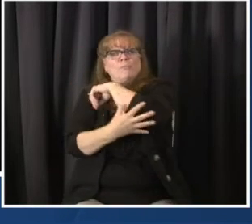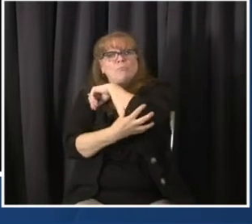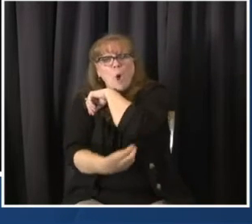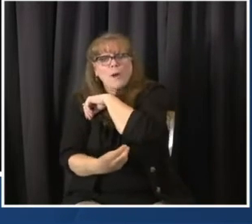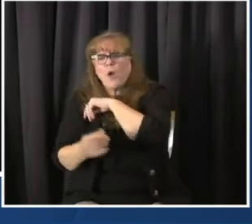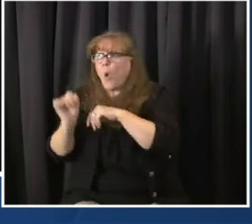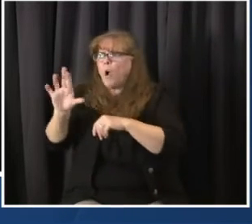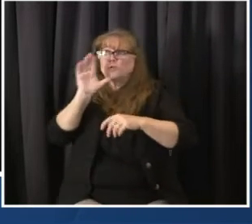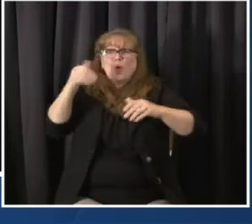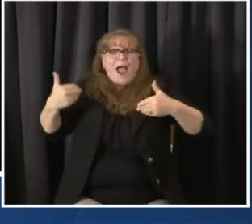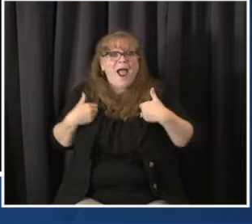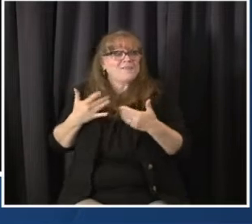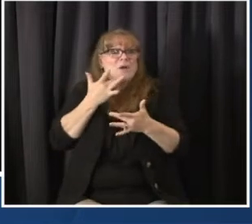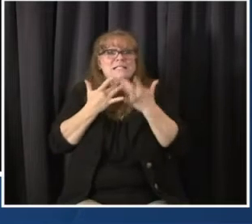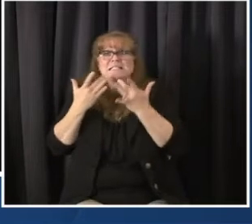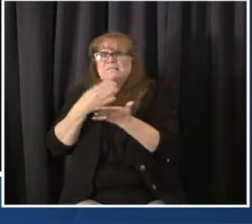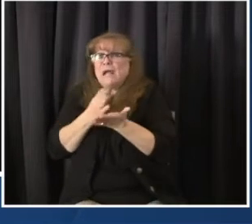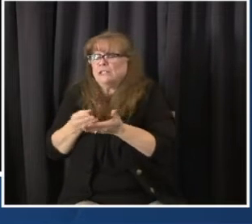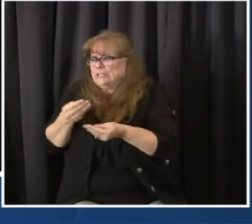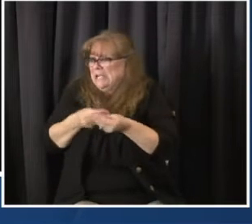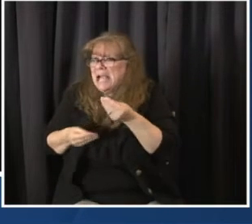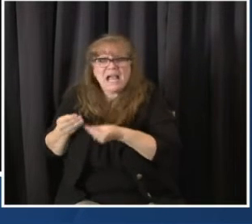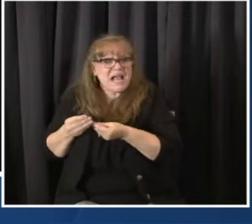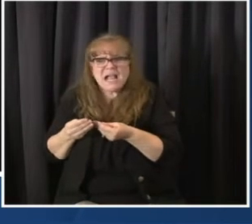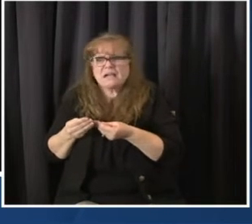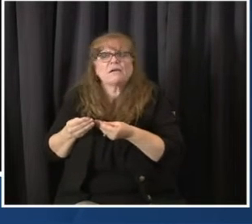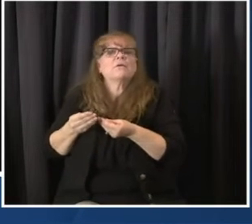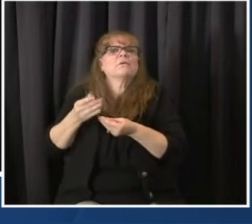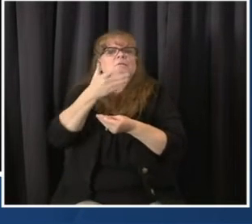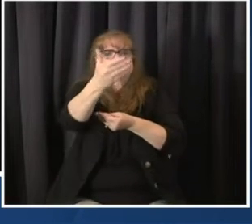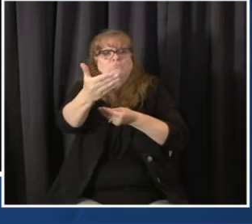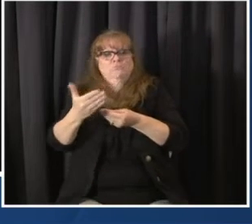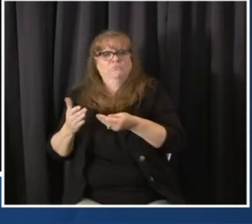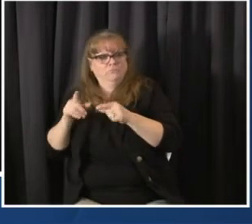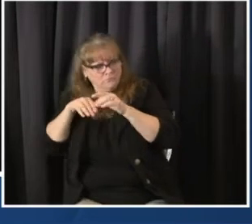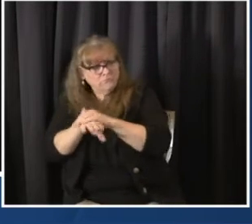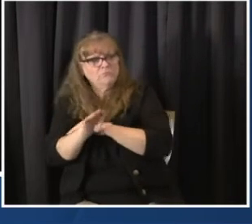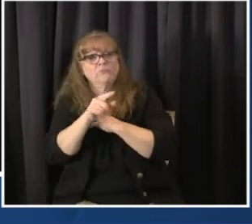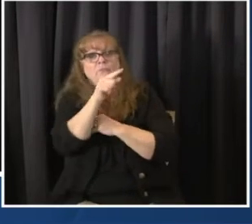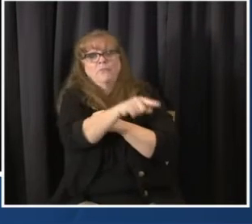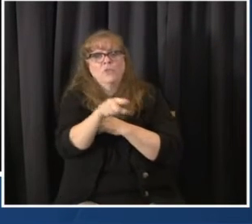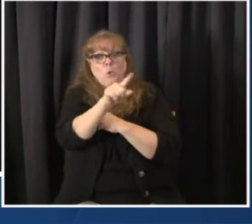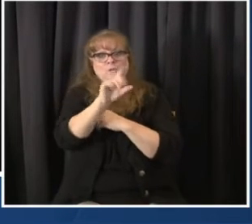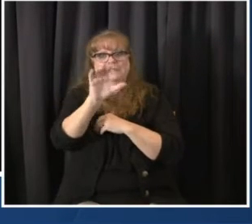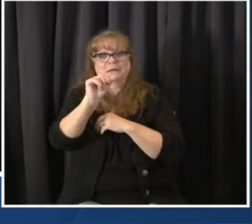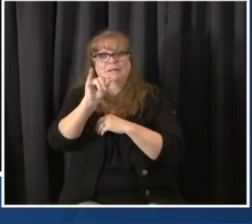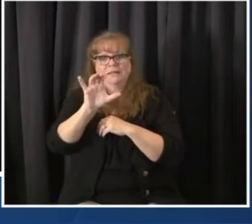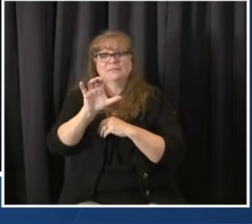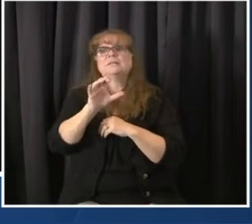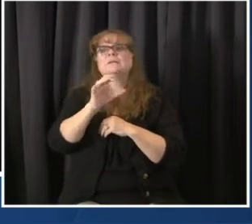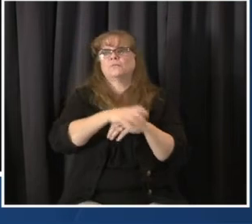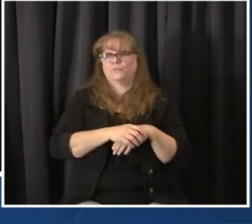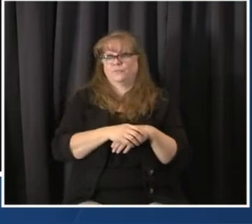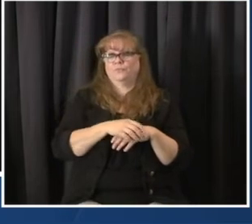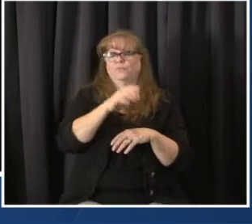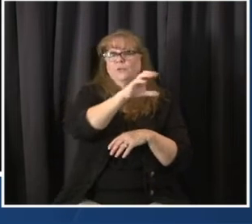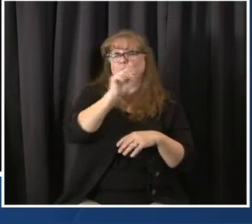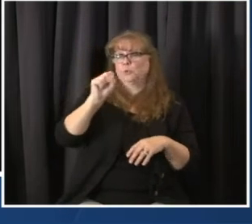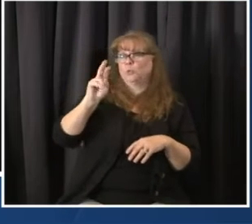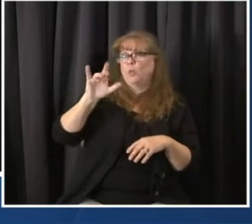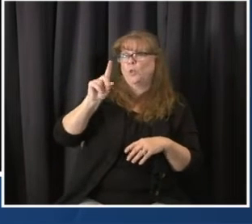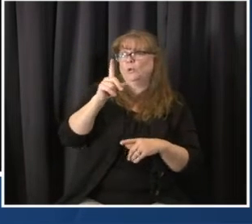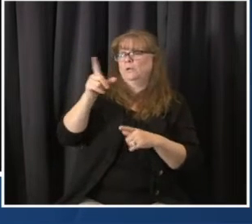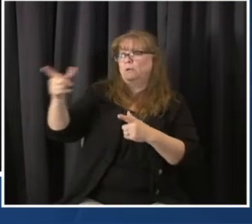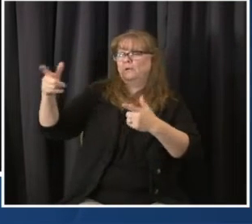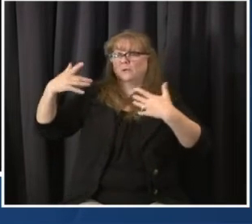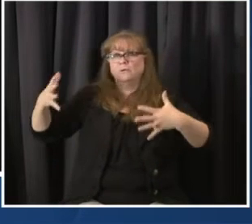to say a great thank you to all the staff and medical providers in salute and their community health center partners for really getting this up and going quickly